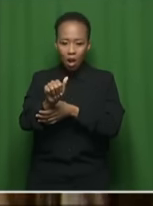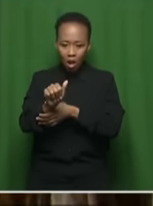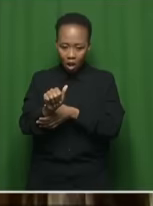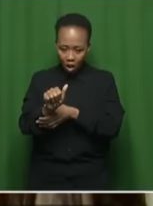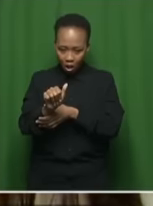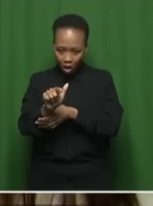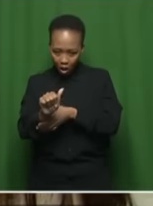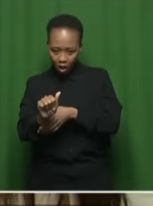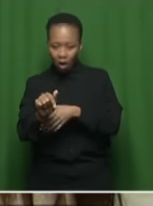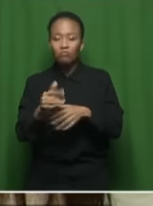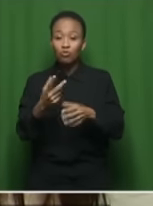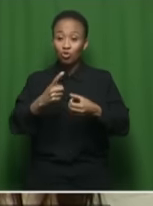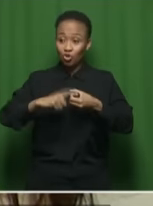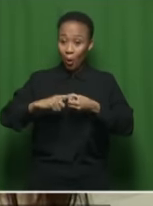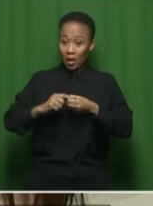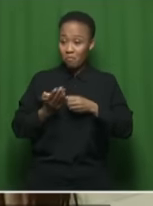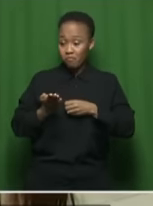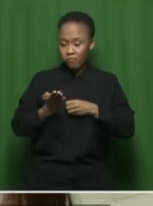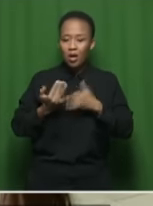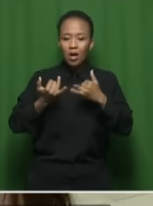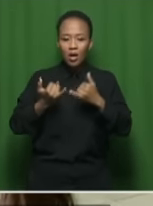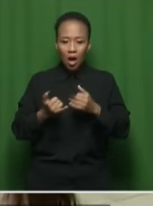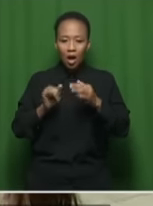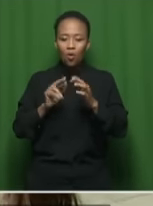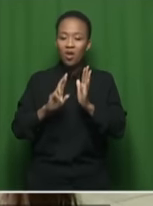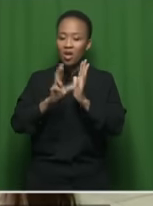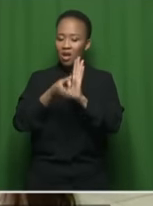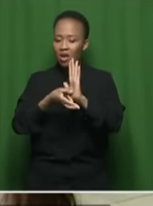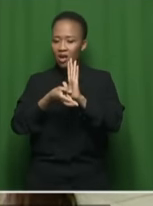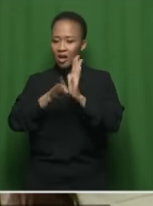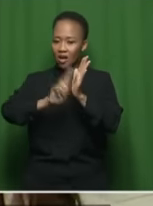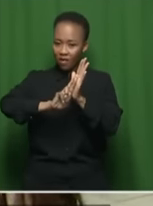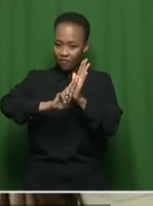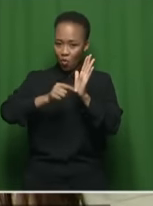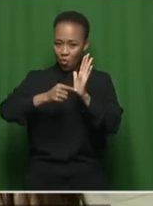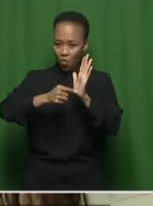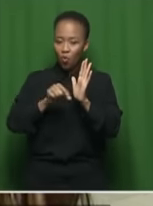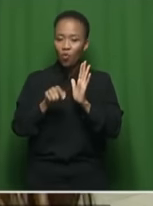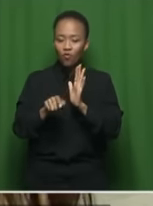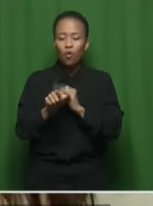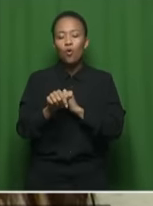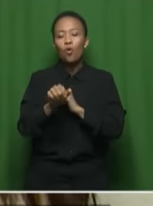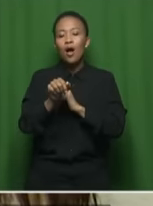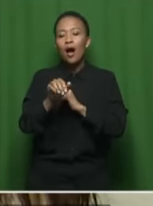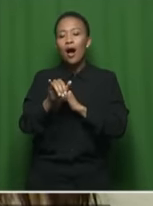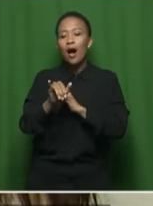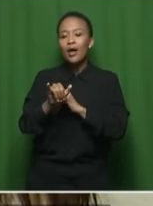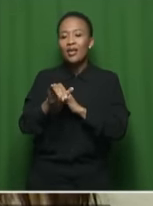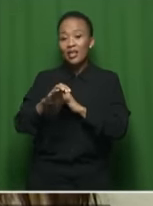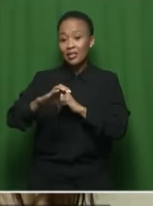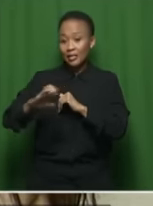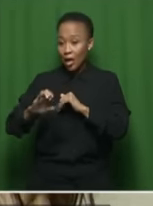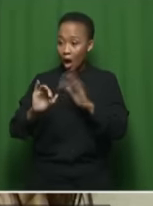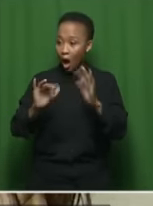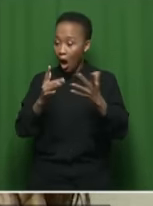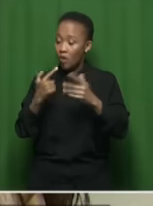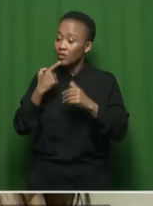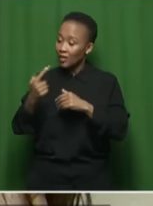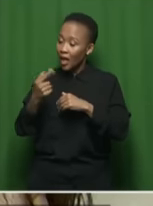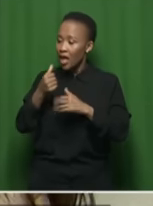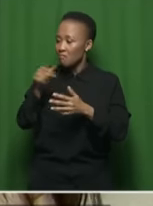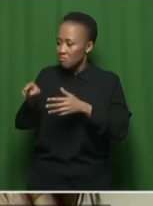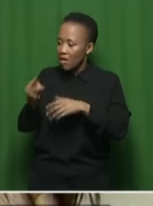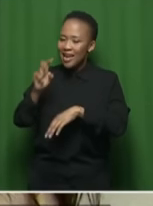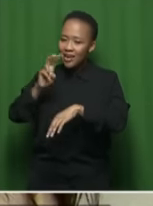attempt to review the decision of the Deputy Chief Electoral Officer, which the IEC says is not within the jurisdiction of